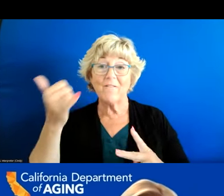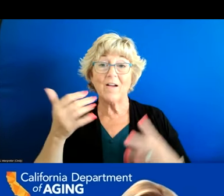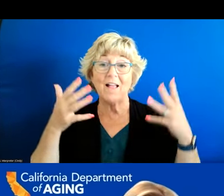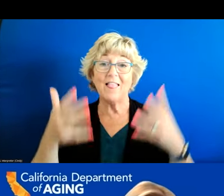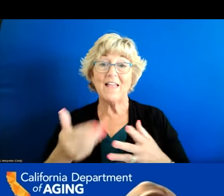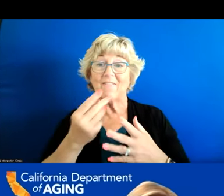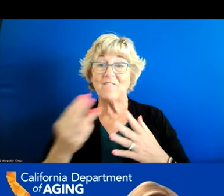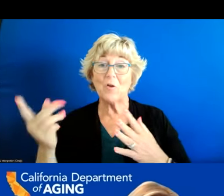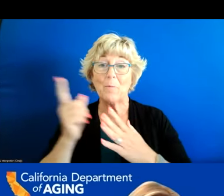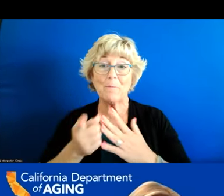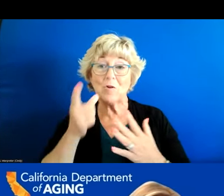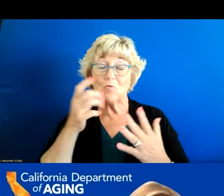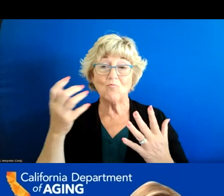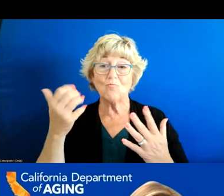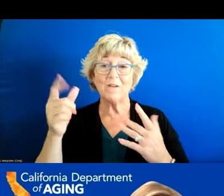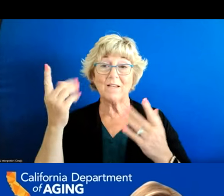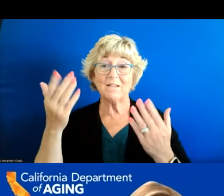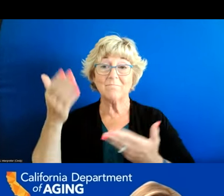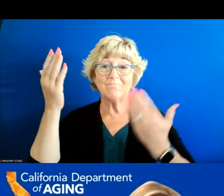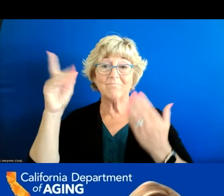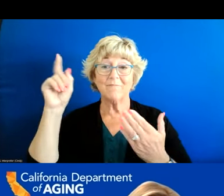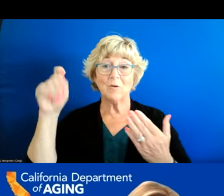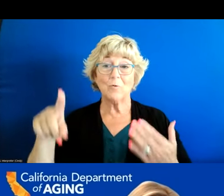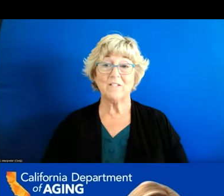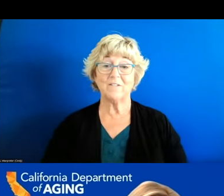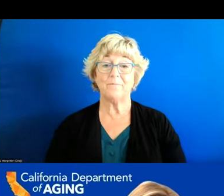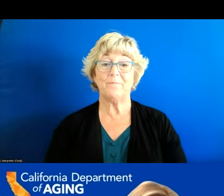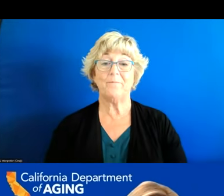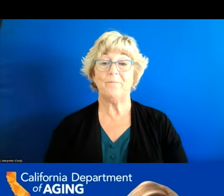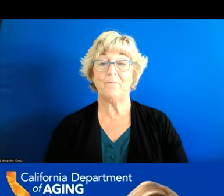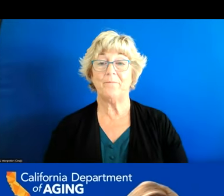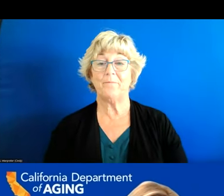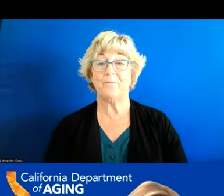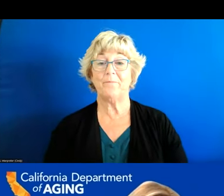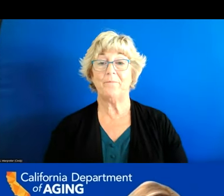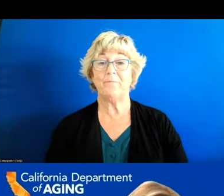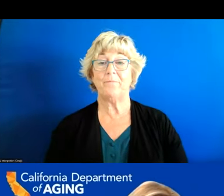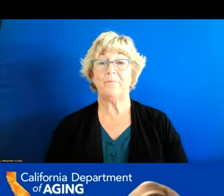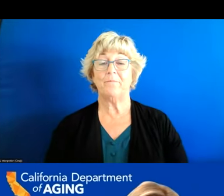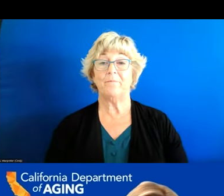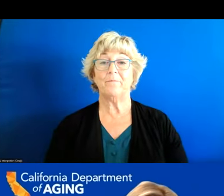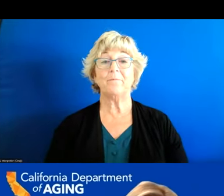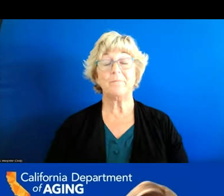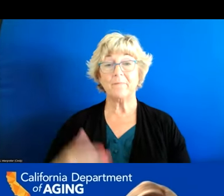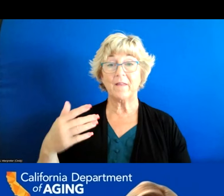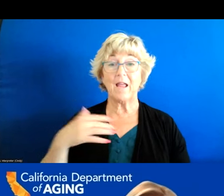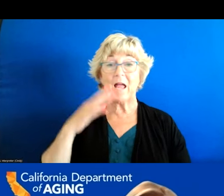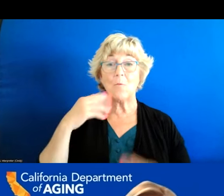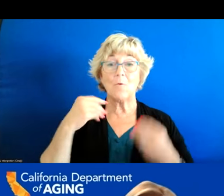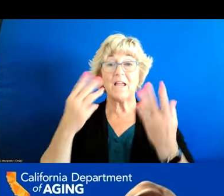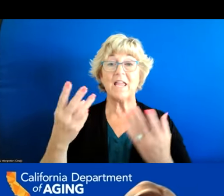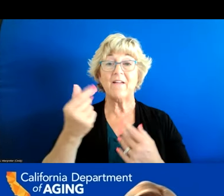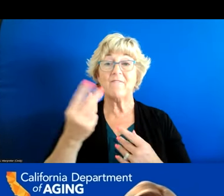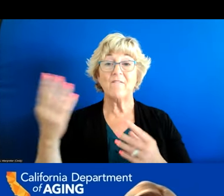minutes thanks susan and i i guess i will uh give folks a couple more minutes